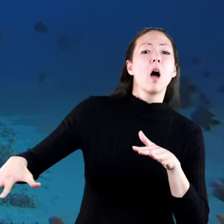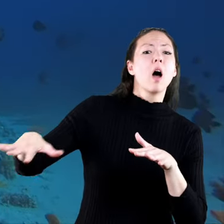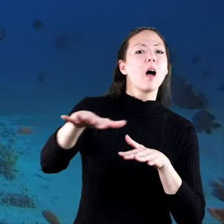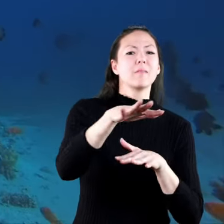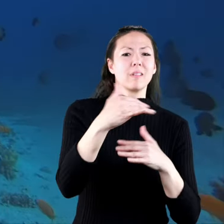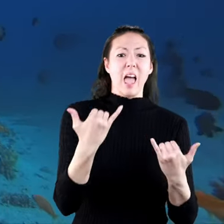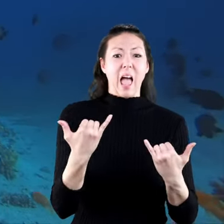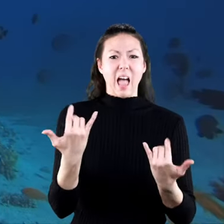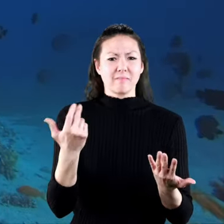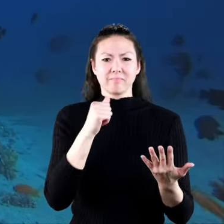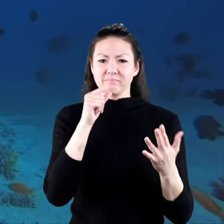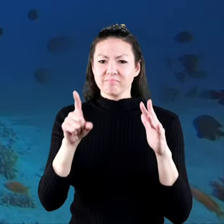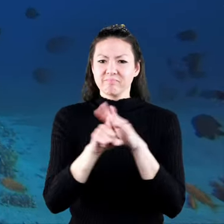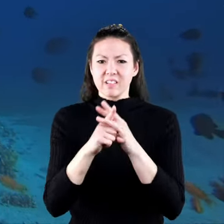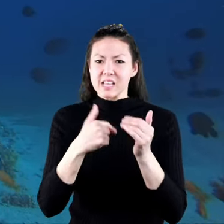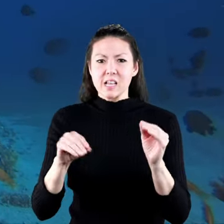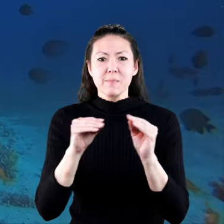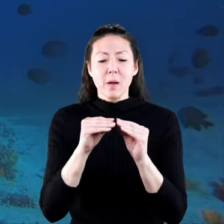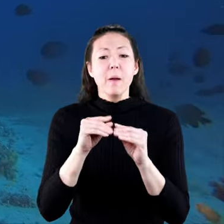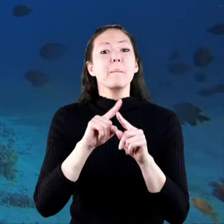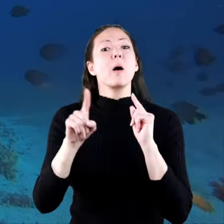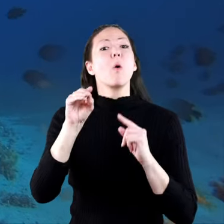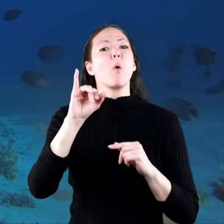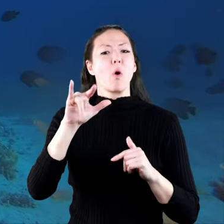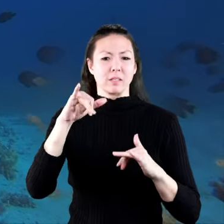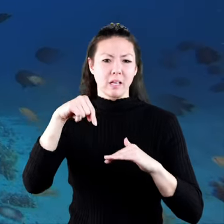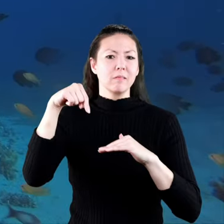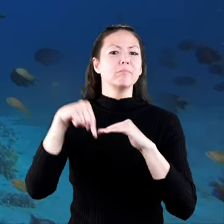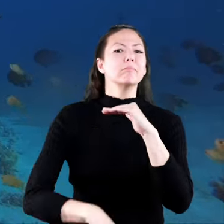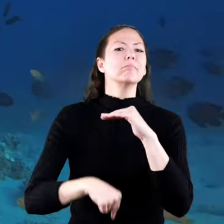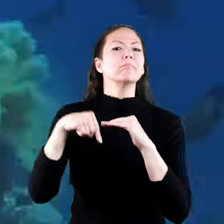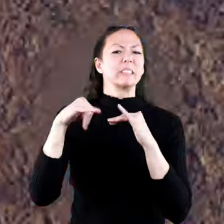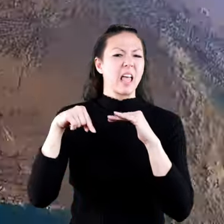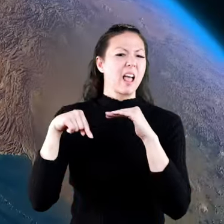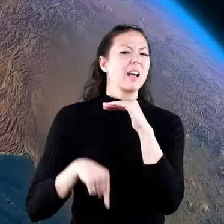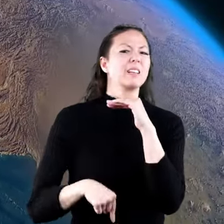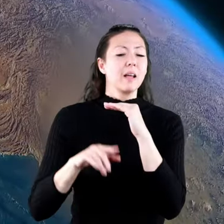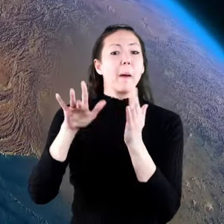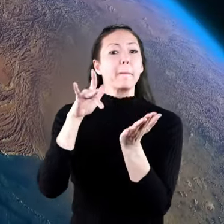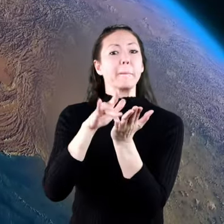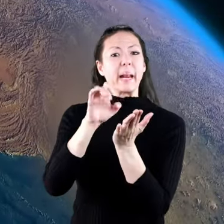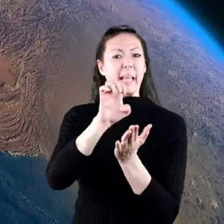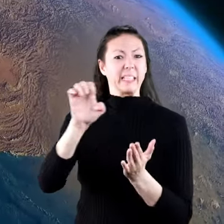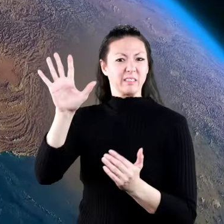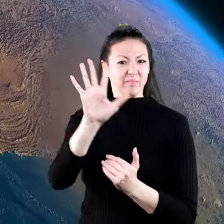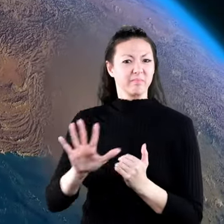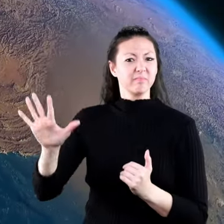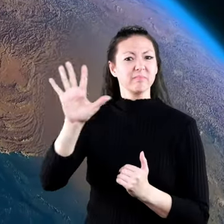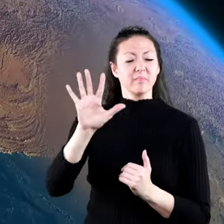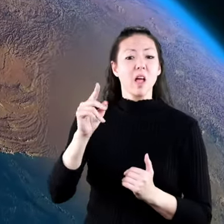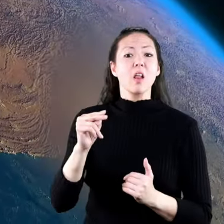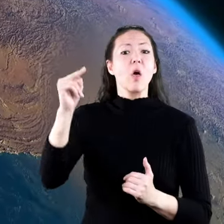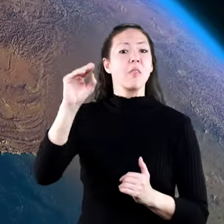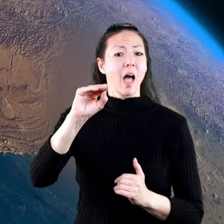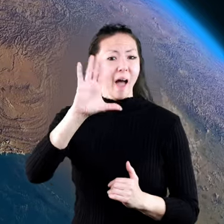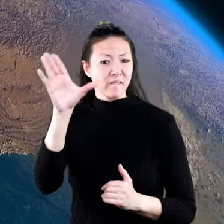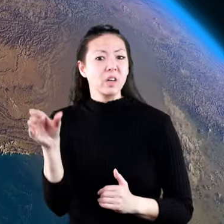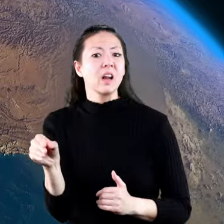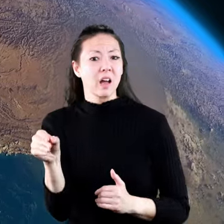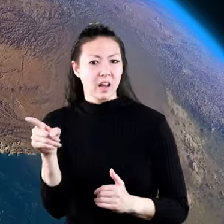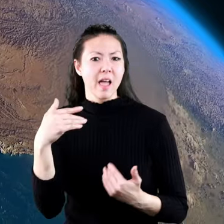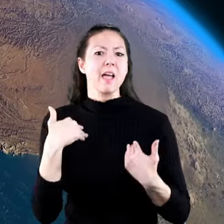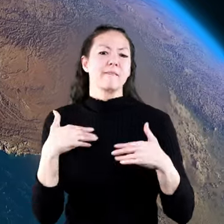bodies of water, don't exist anymore, but the oil still remains. As is the case in the Middle East and North Africa,